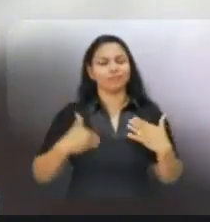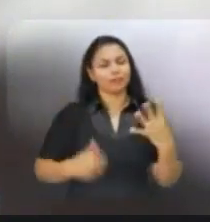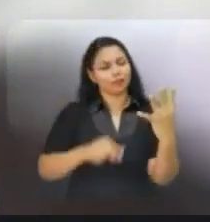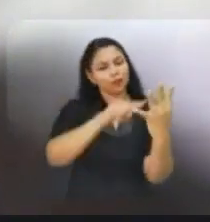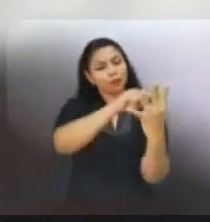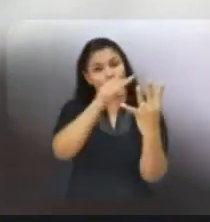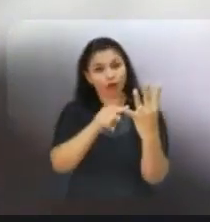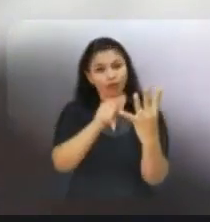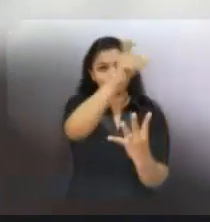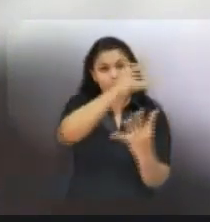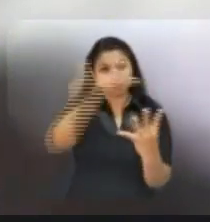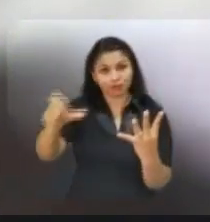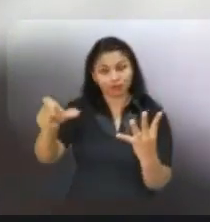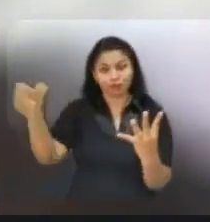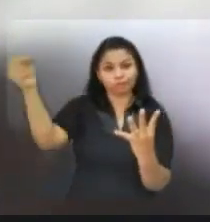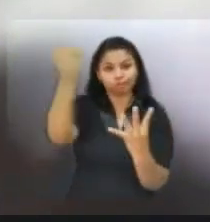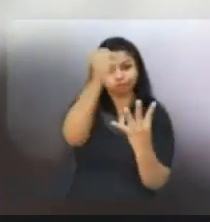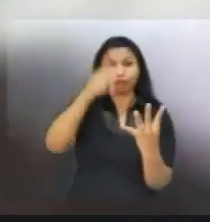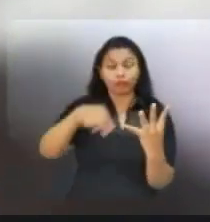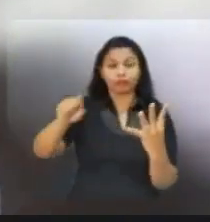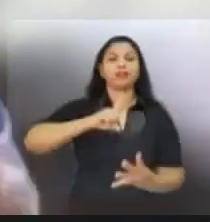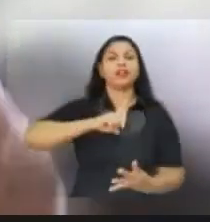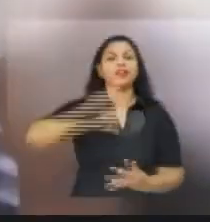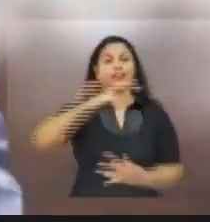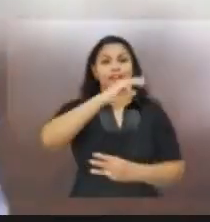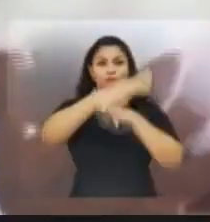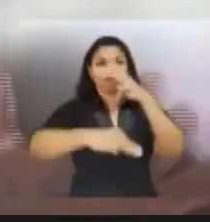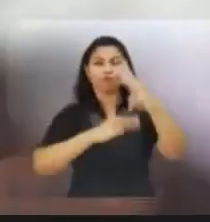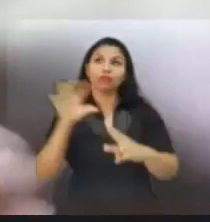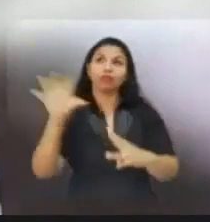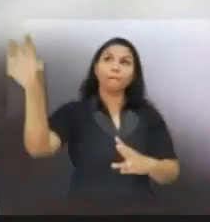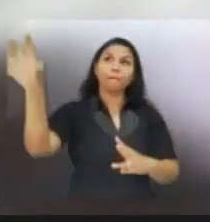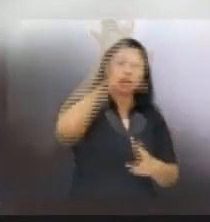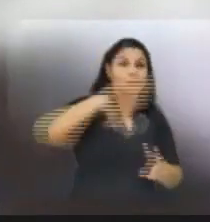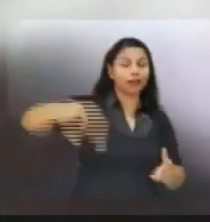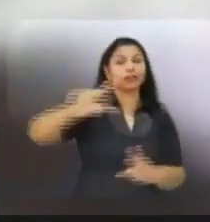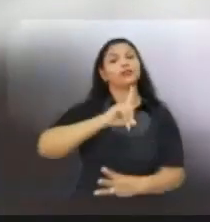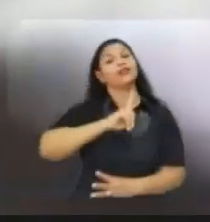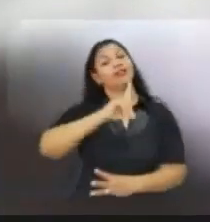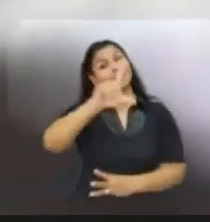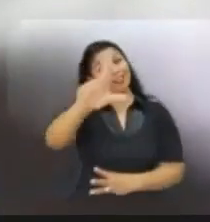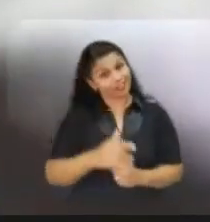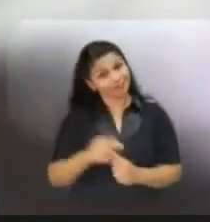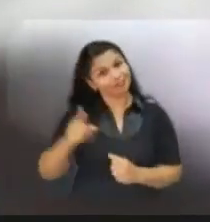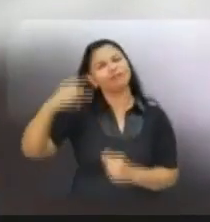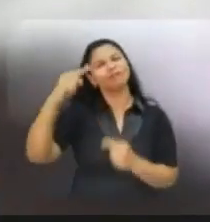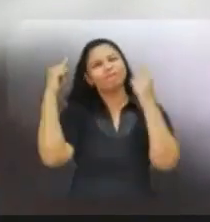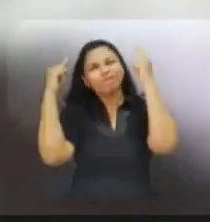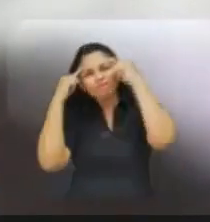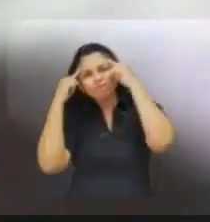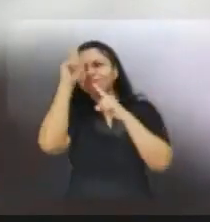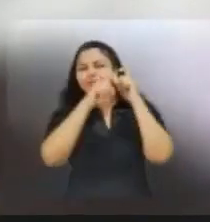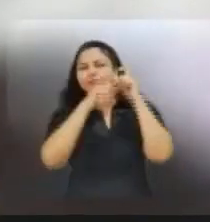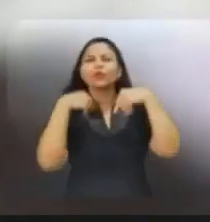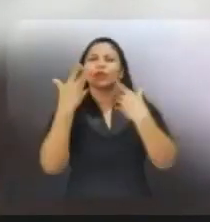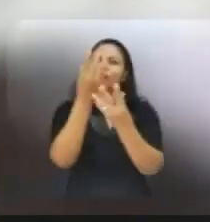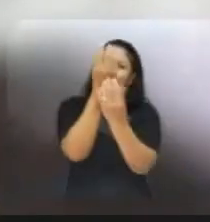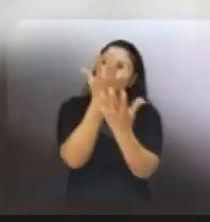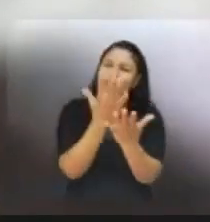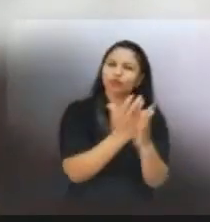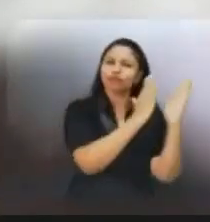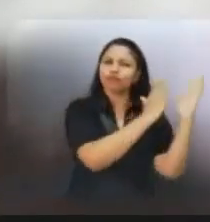leaders and regulators and world class. There are, let's say, leading and thinking and structuring